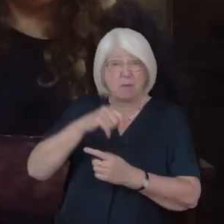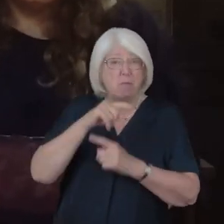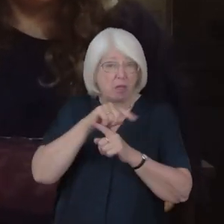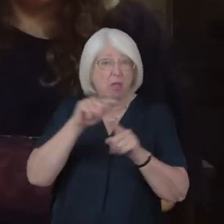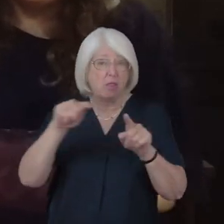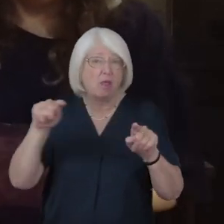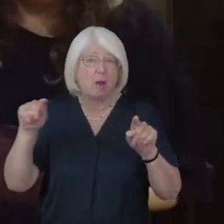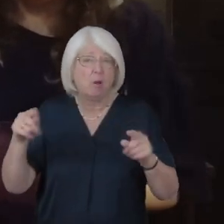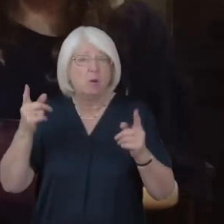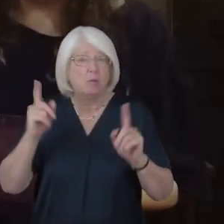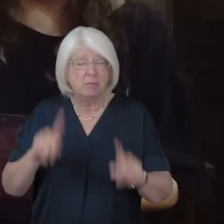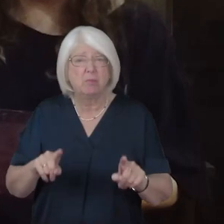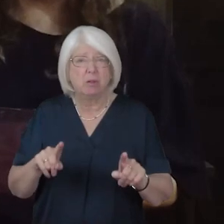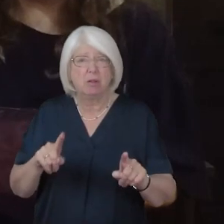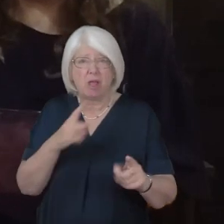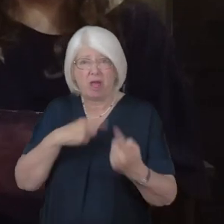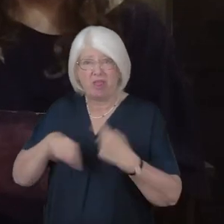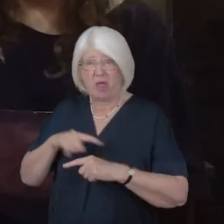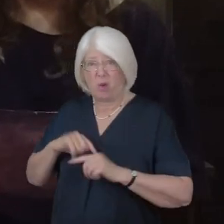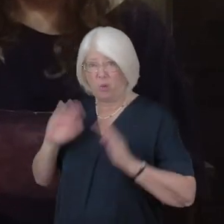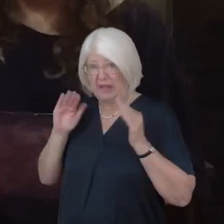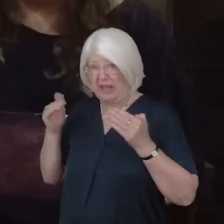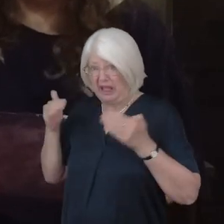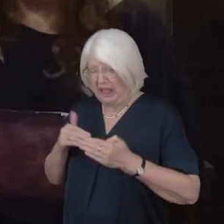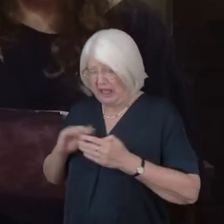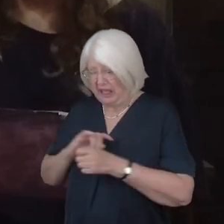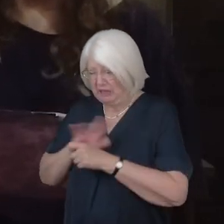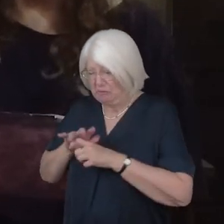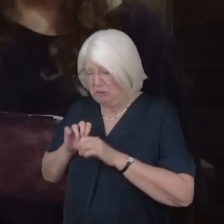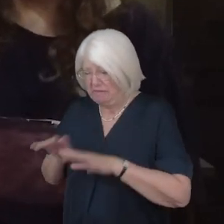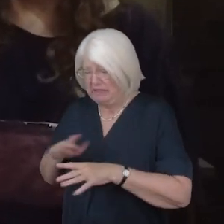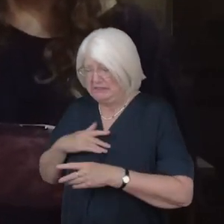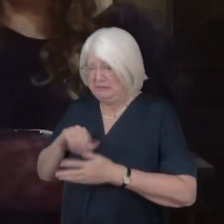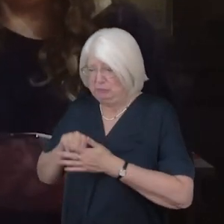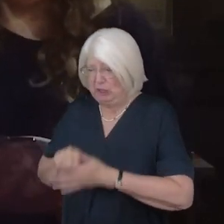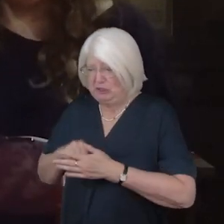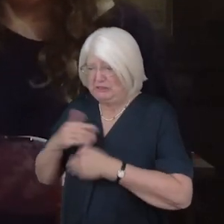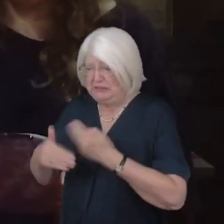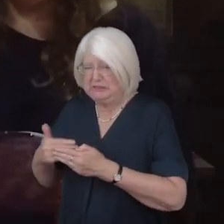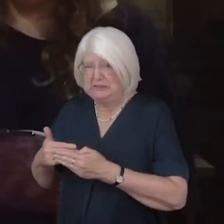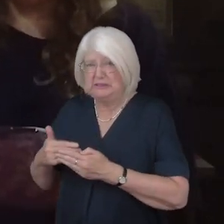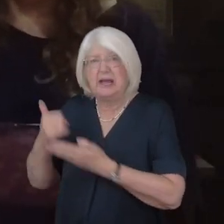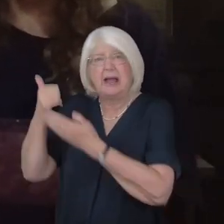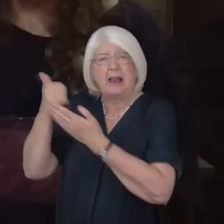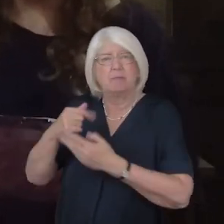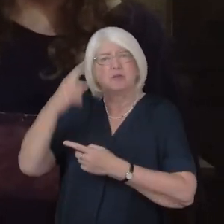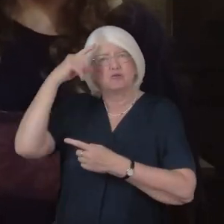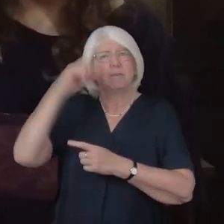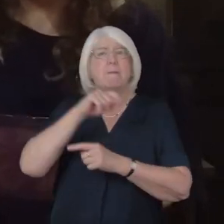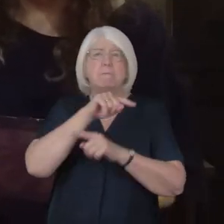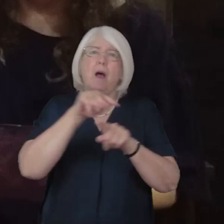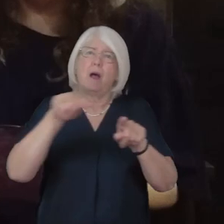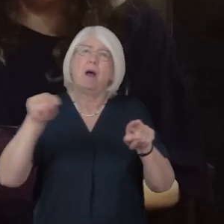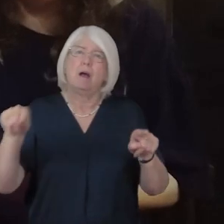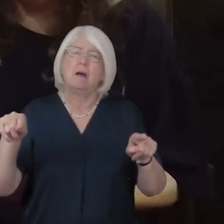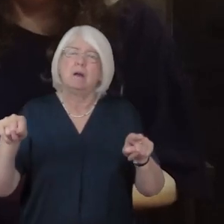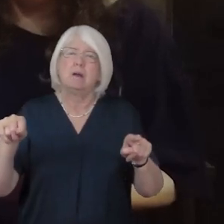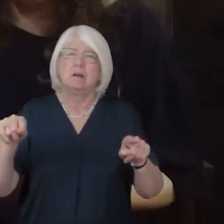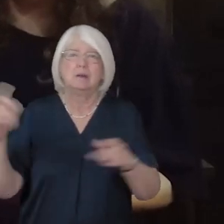spite of the pressures we face through the pandemic supply relief agencies with essential resources